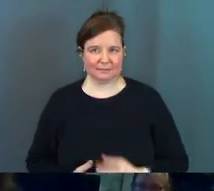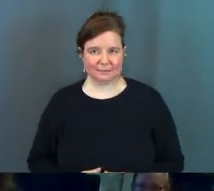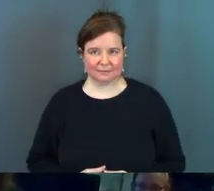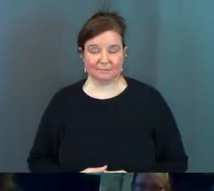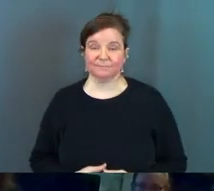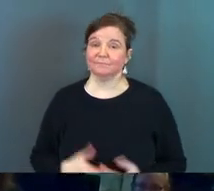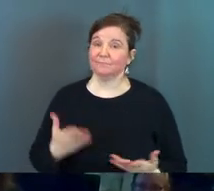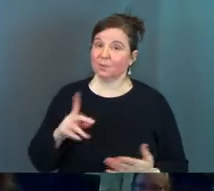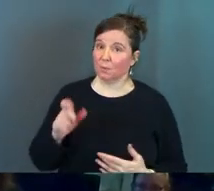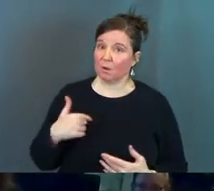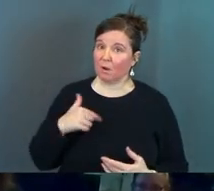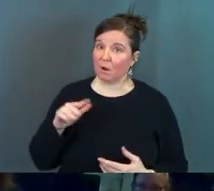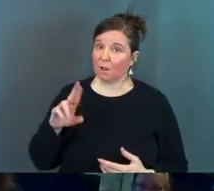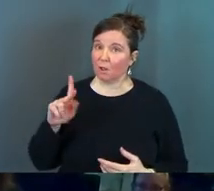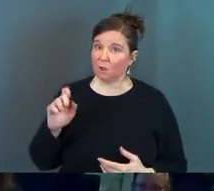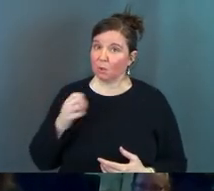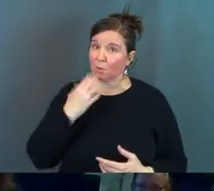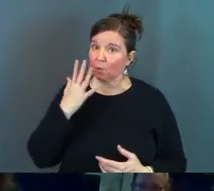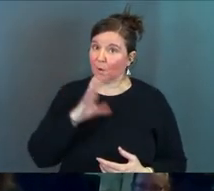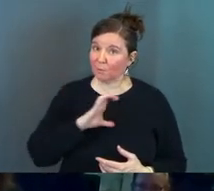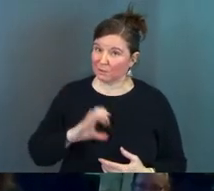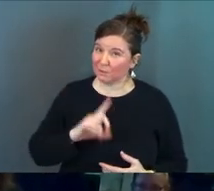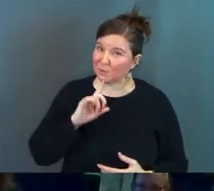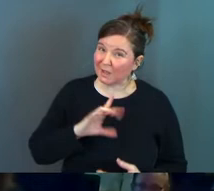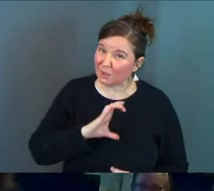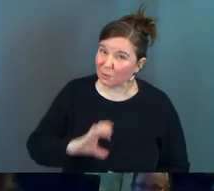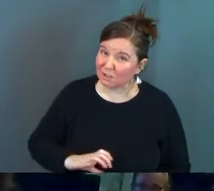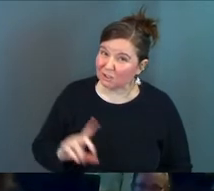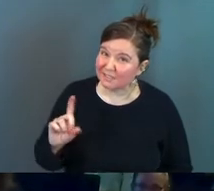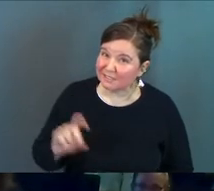so here's a question are lukewarm Christians really Christians